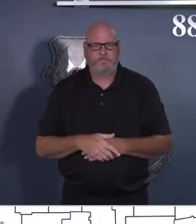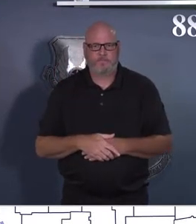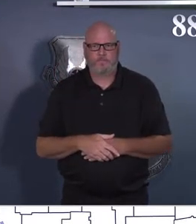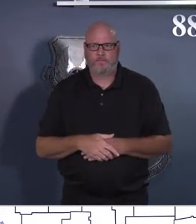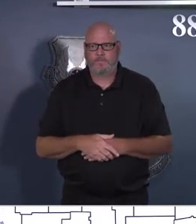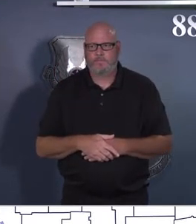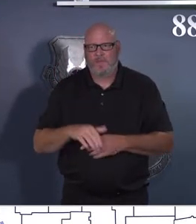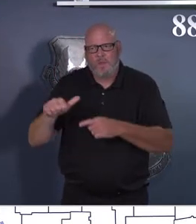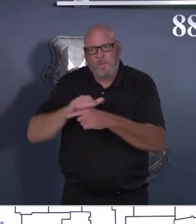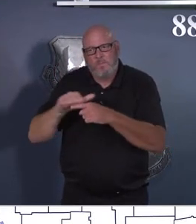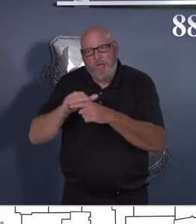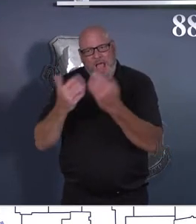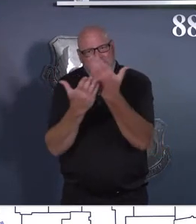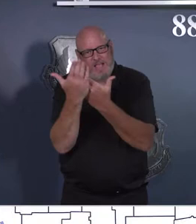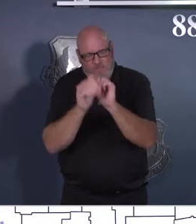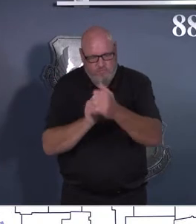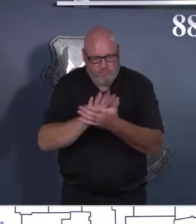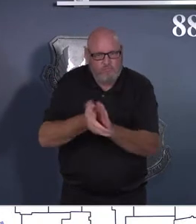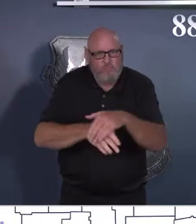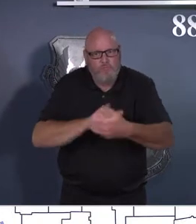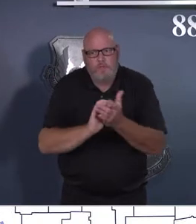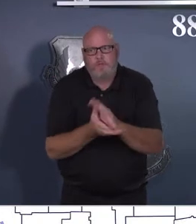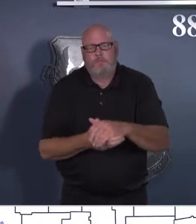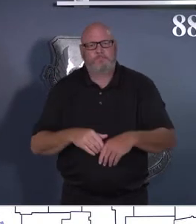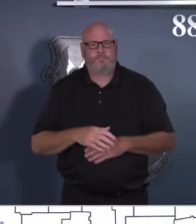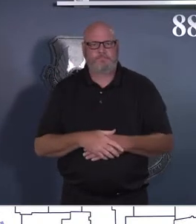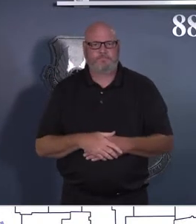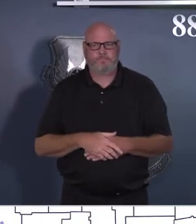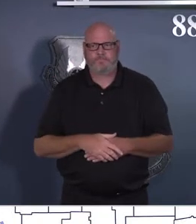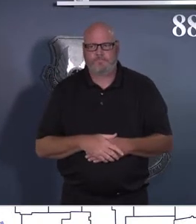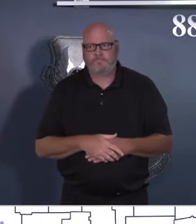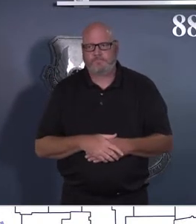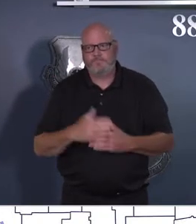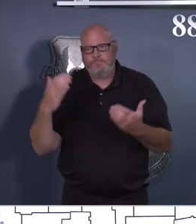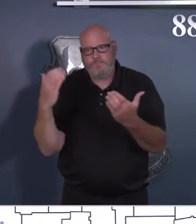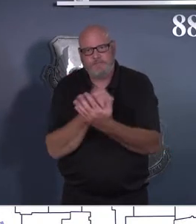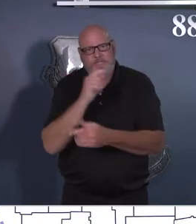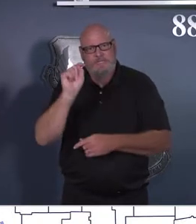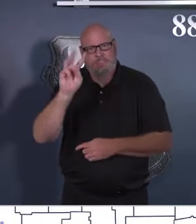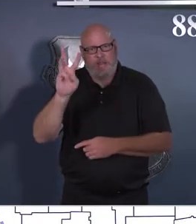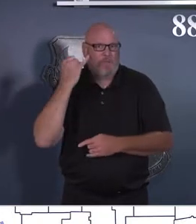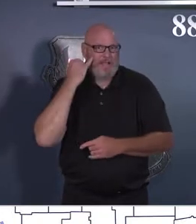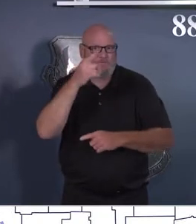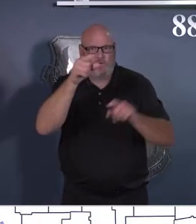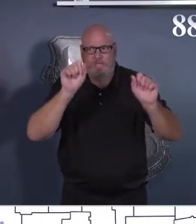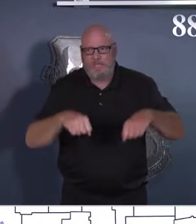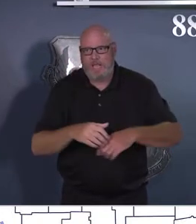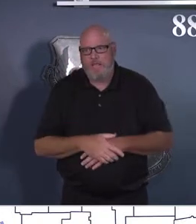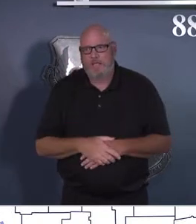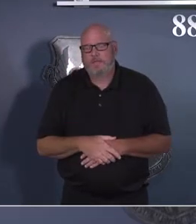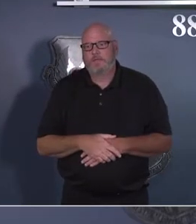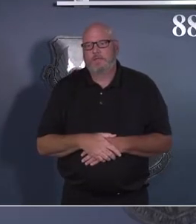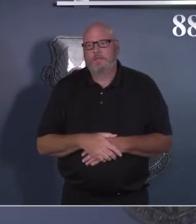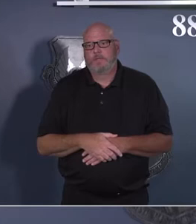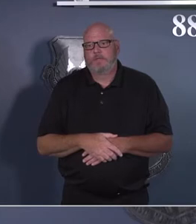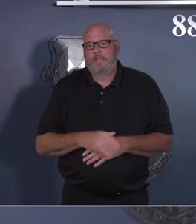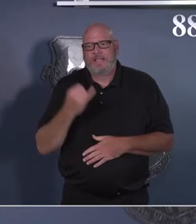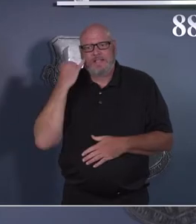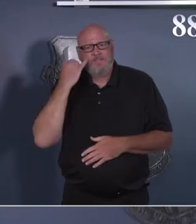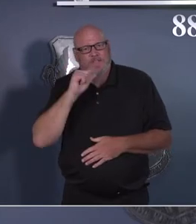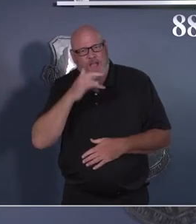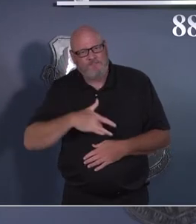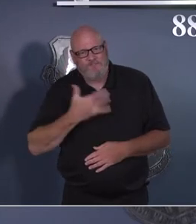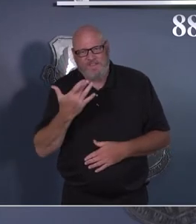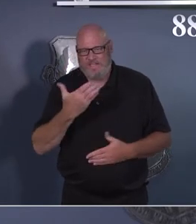practice good hand hygiene, optimize telework, and stay home if you're not feeling well, and to get tested. Our